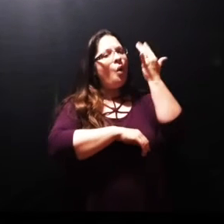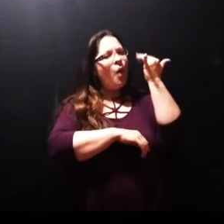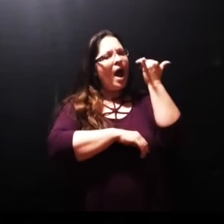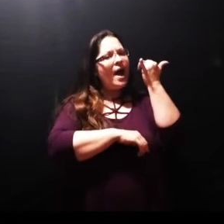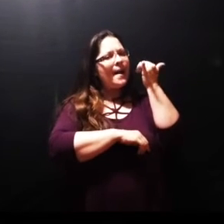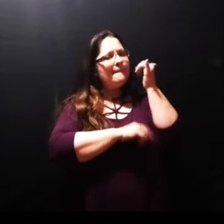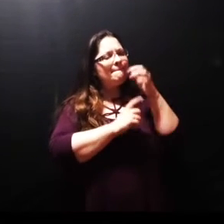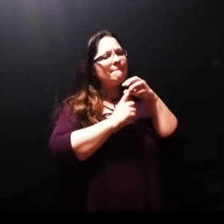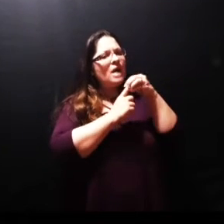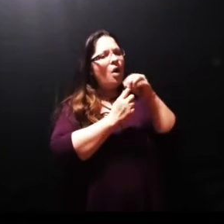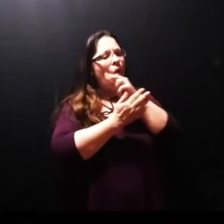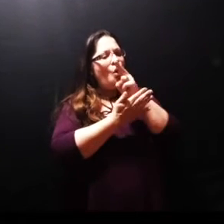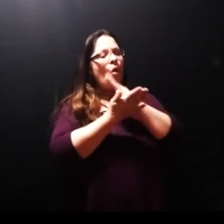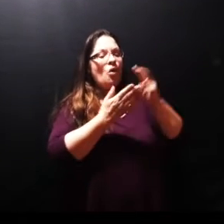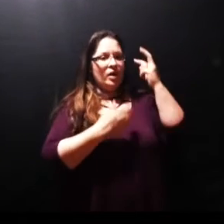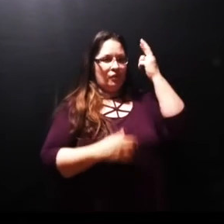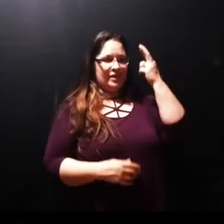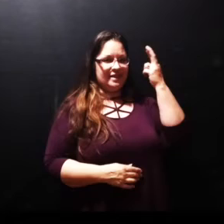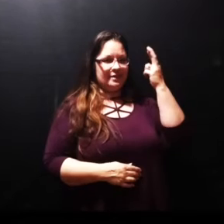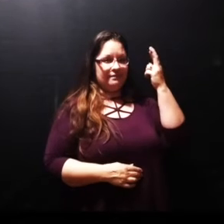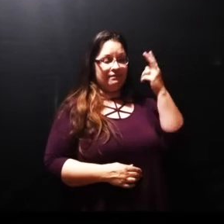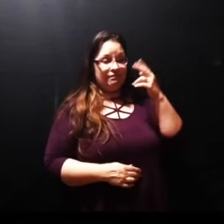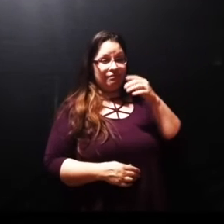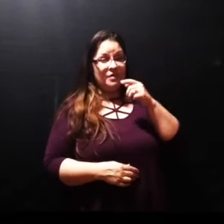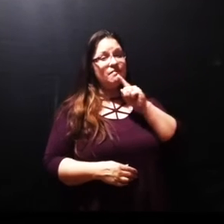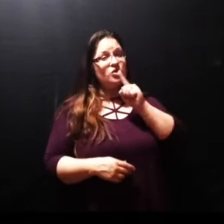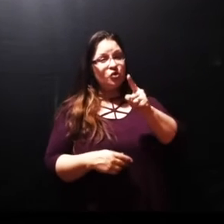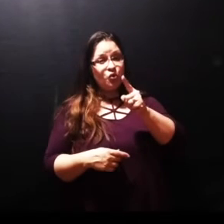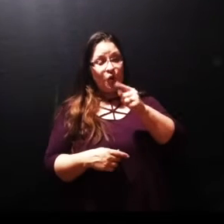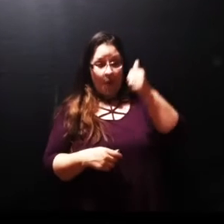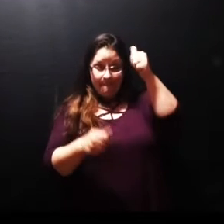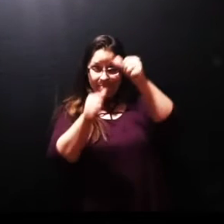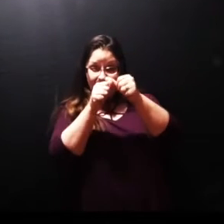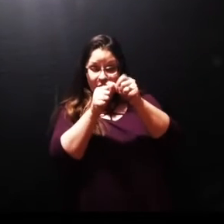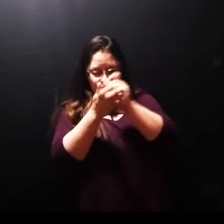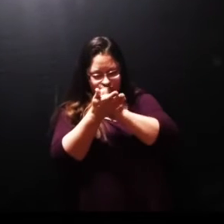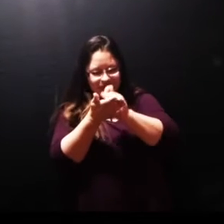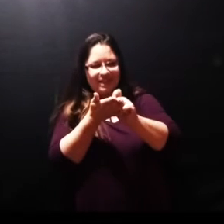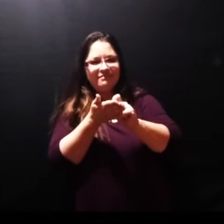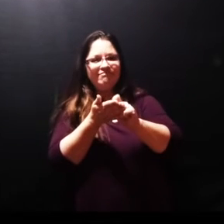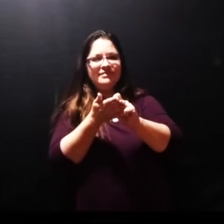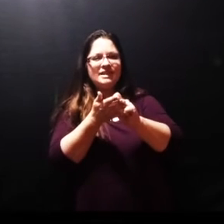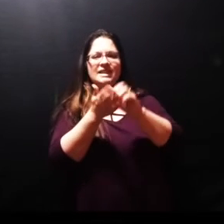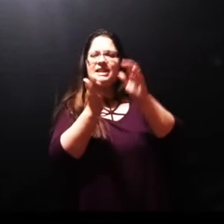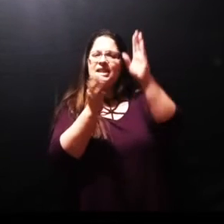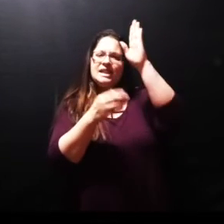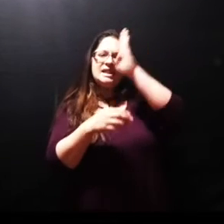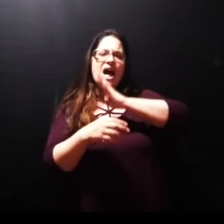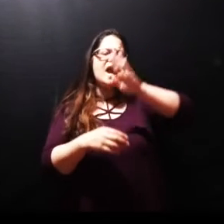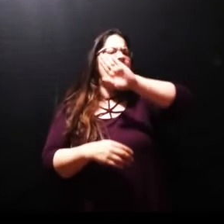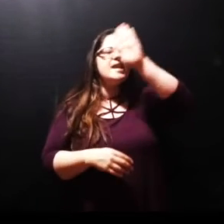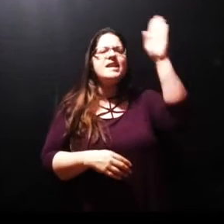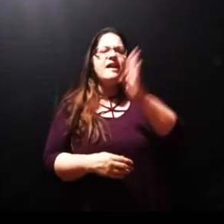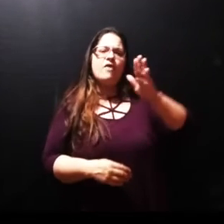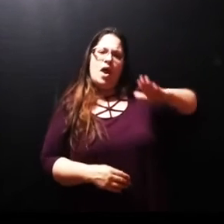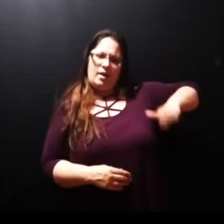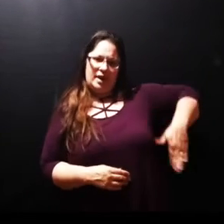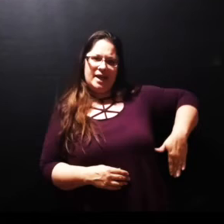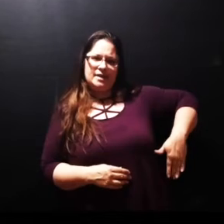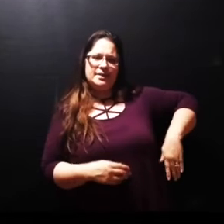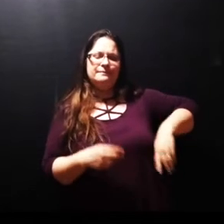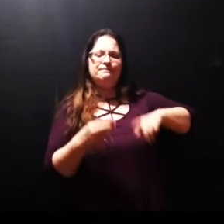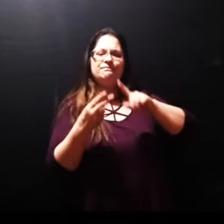life now be sure to write down in your notes today God is never late and God is never early